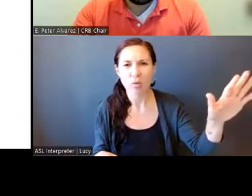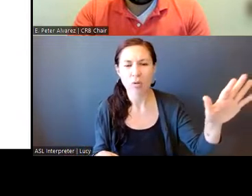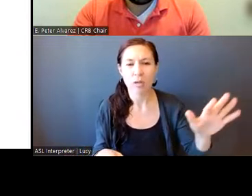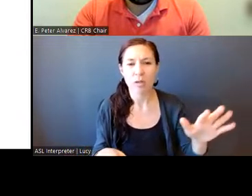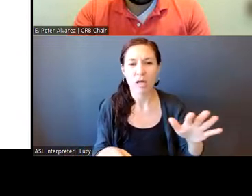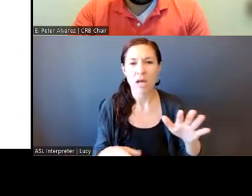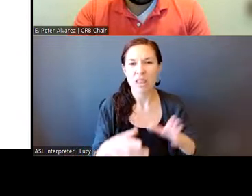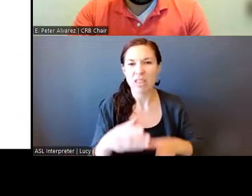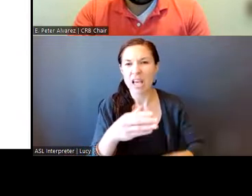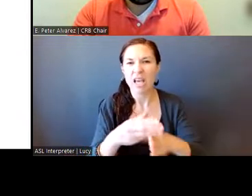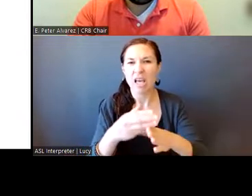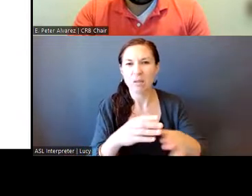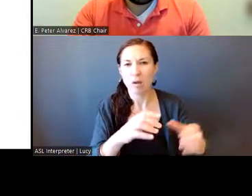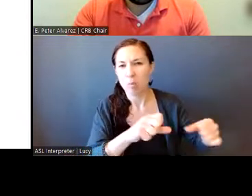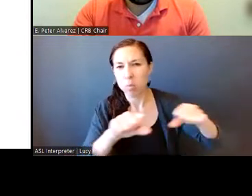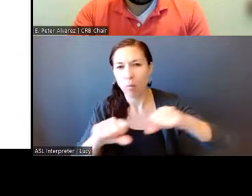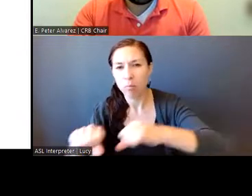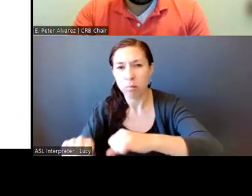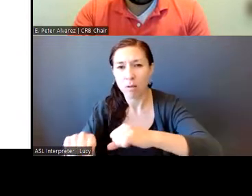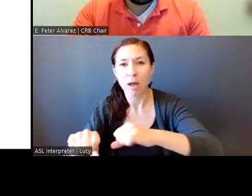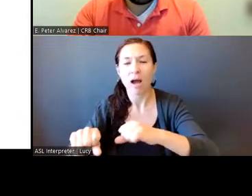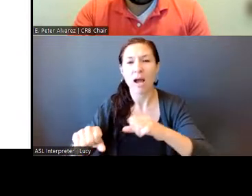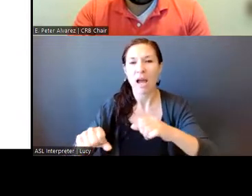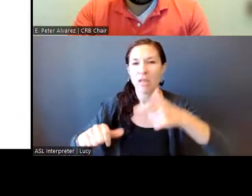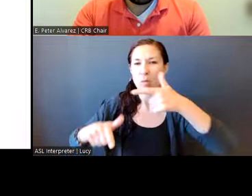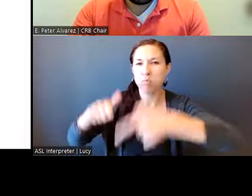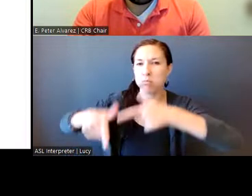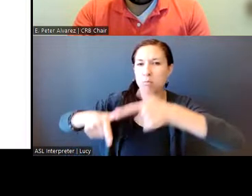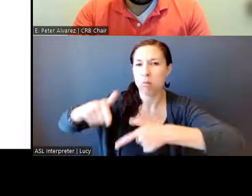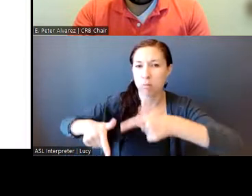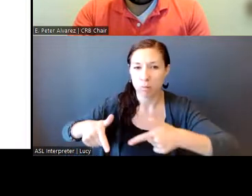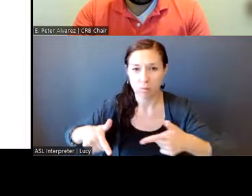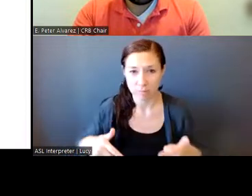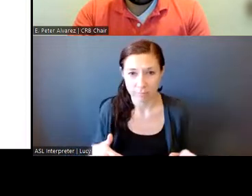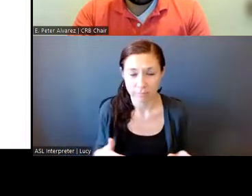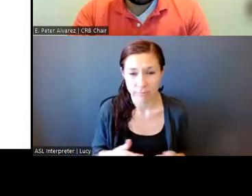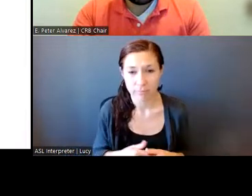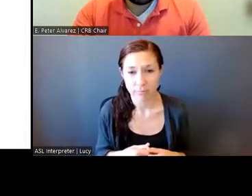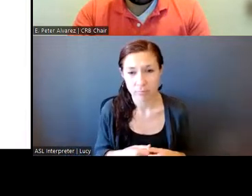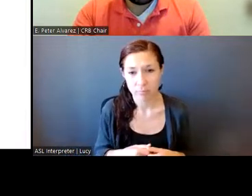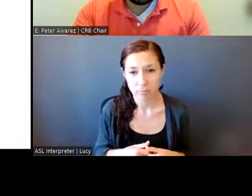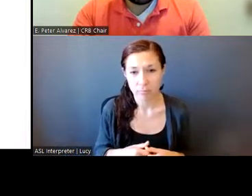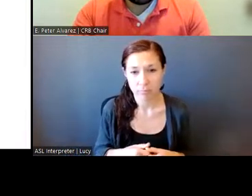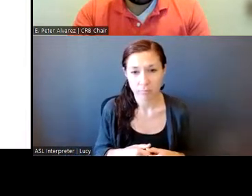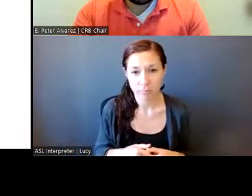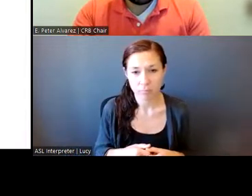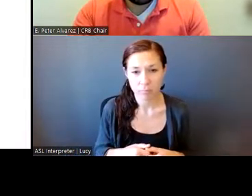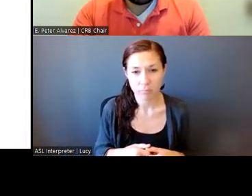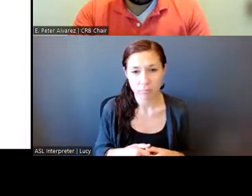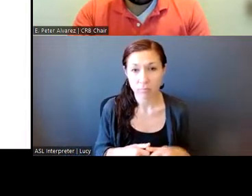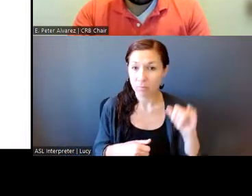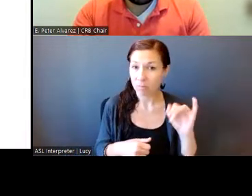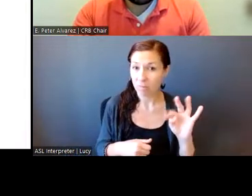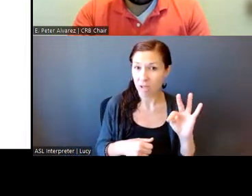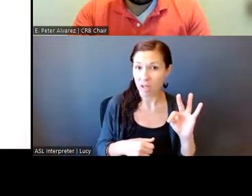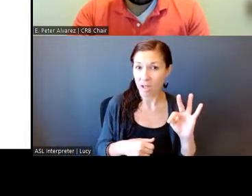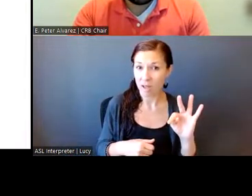and proceeded to shoot him down. Now, this, if our police department